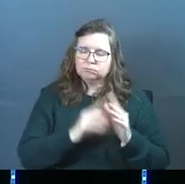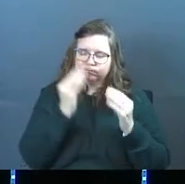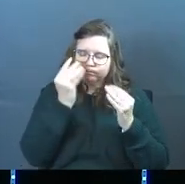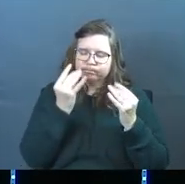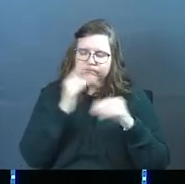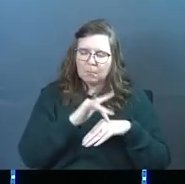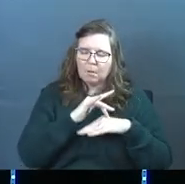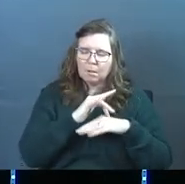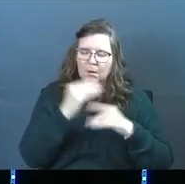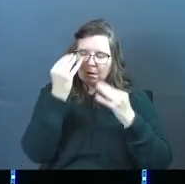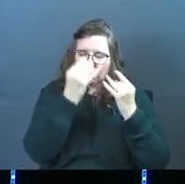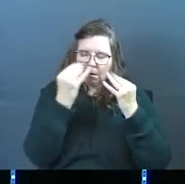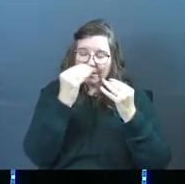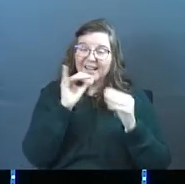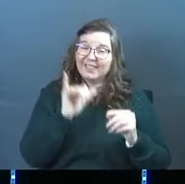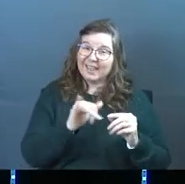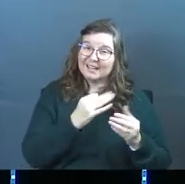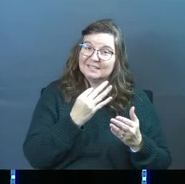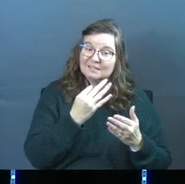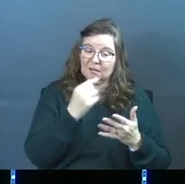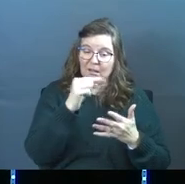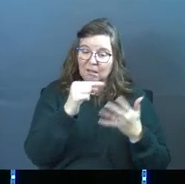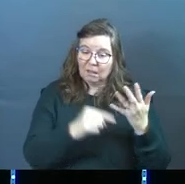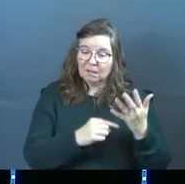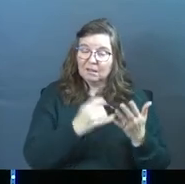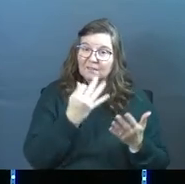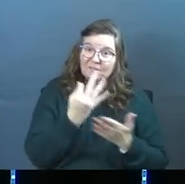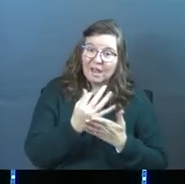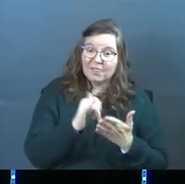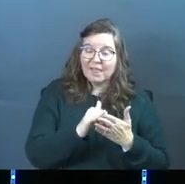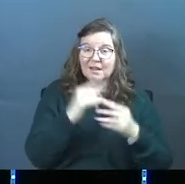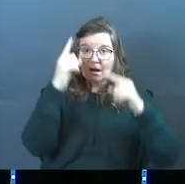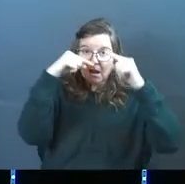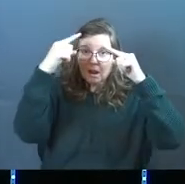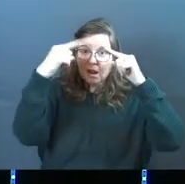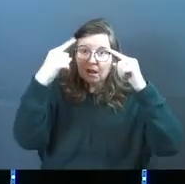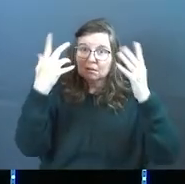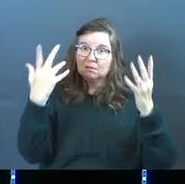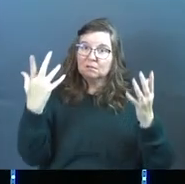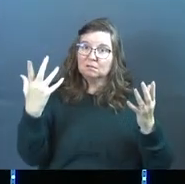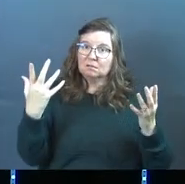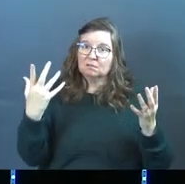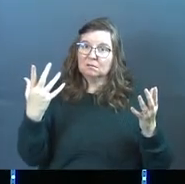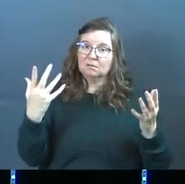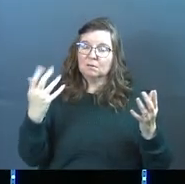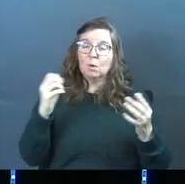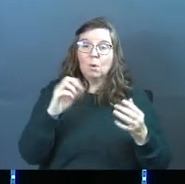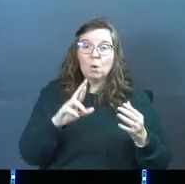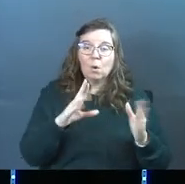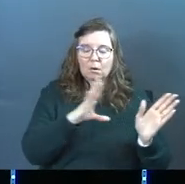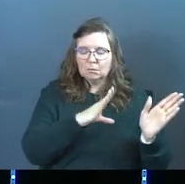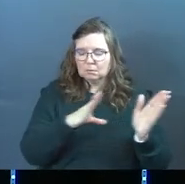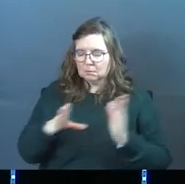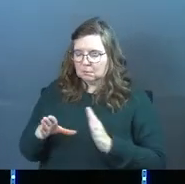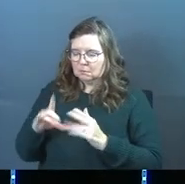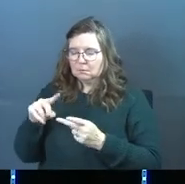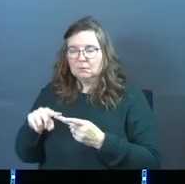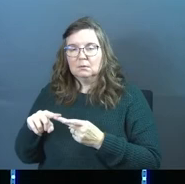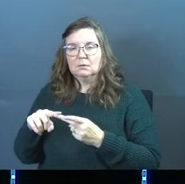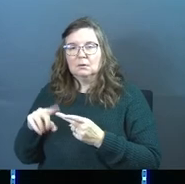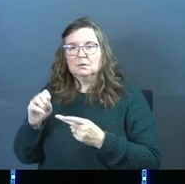and it's playing in your mind. That's the facts and that's the soundtrack. Or is the soundtrack